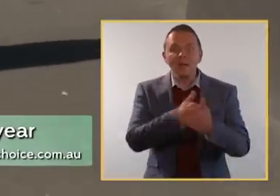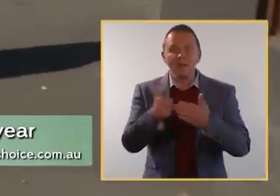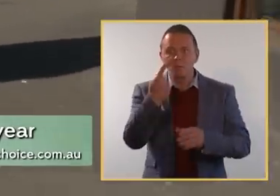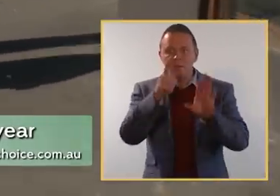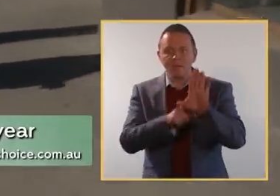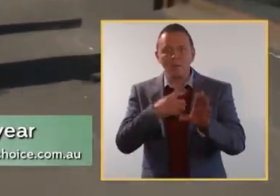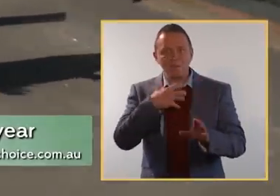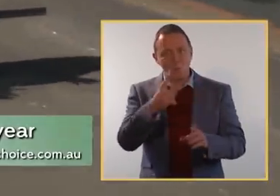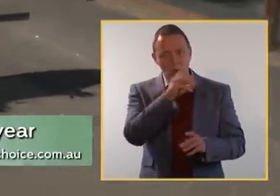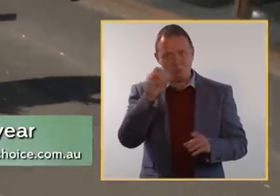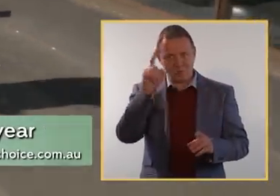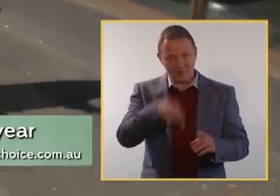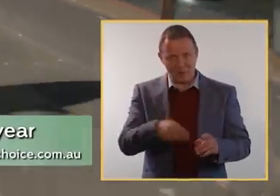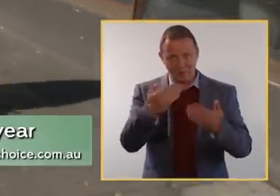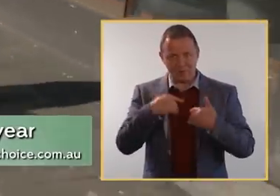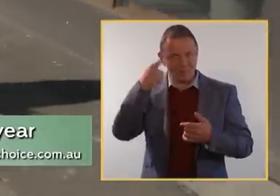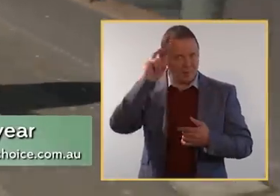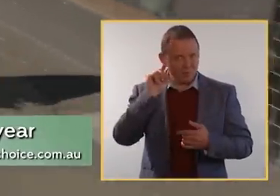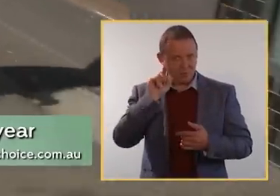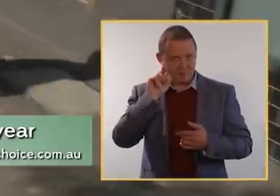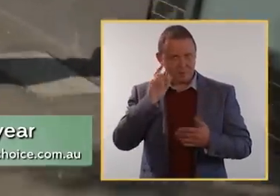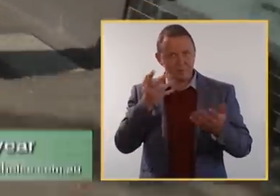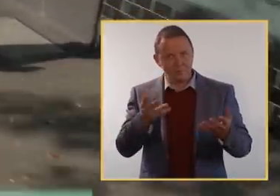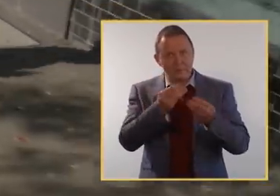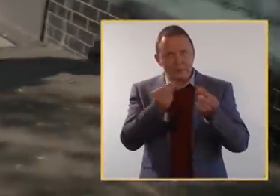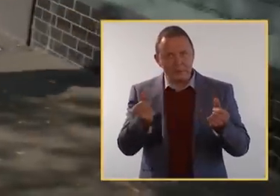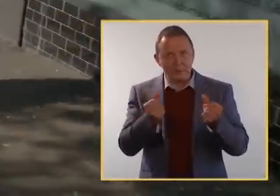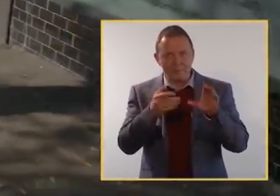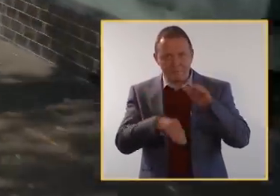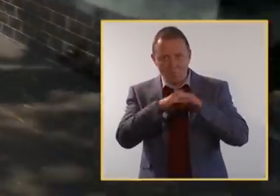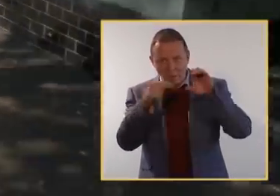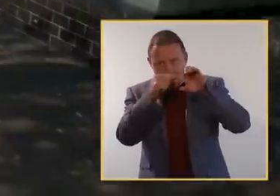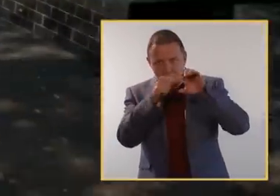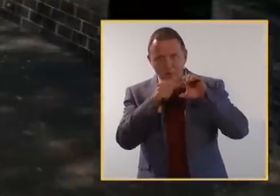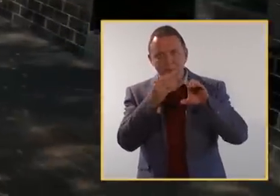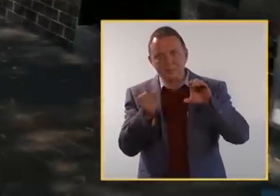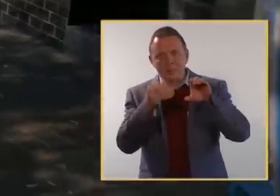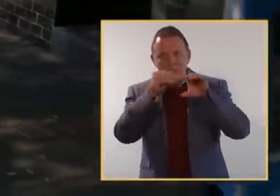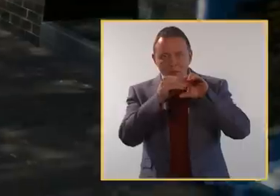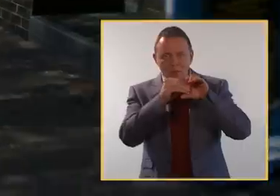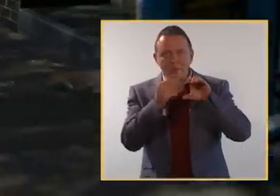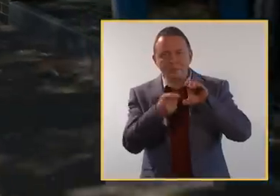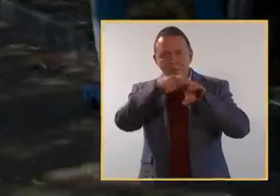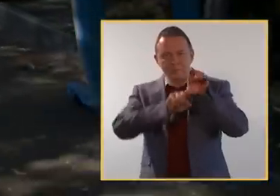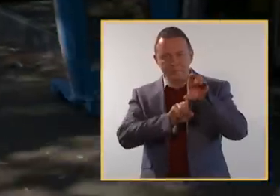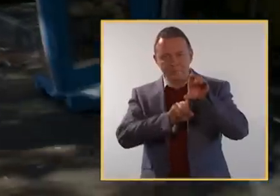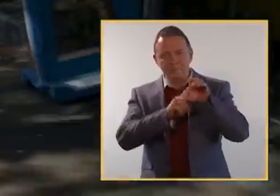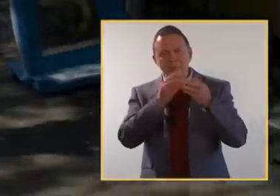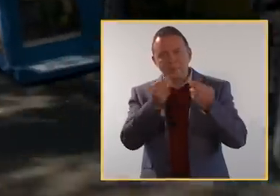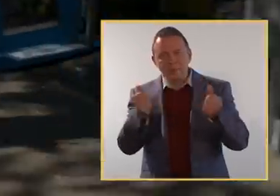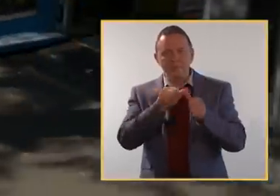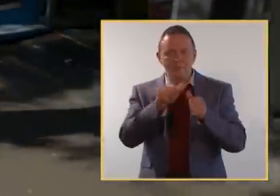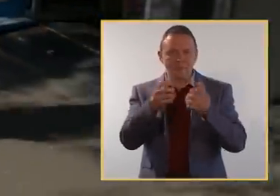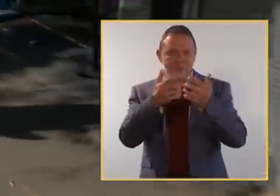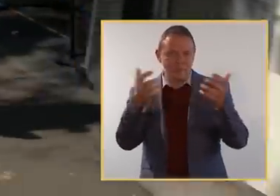Each year, more than $100,000 get fitted with a hearing aid. Some go completely in the ear canal, some sit inside the ear, some go behind the